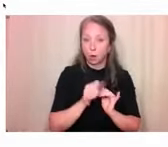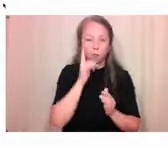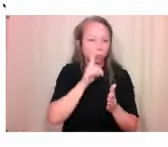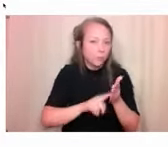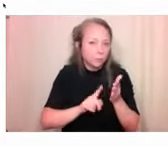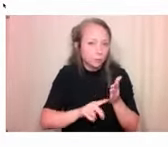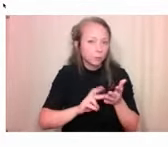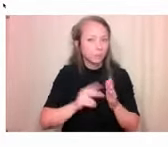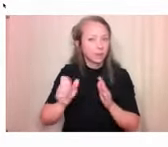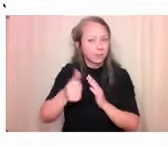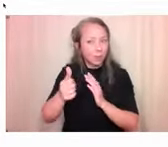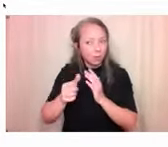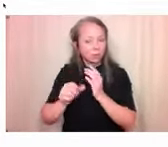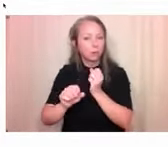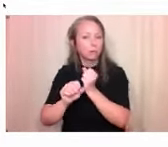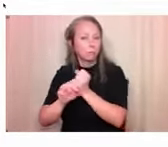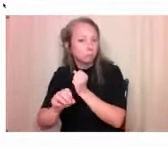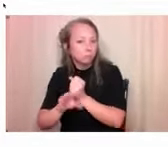that we do.